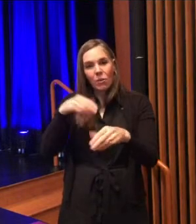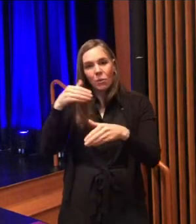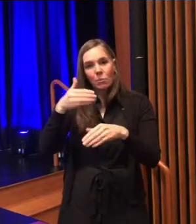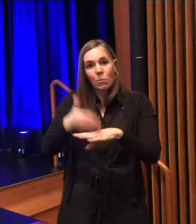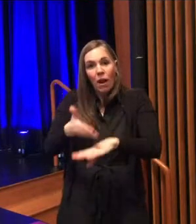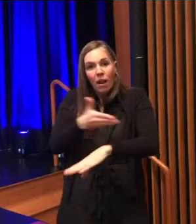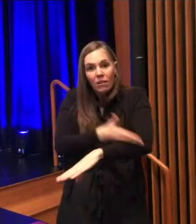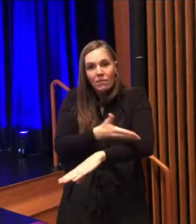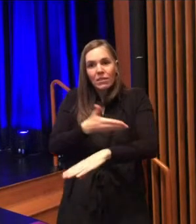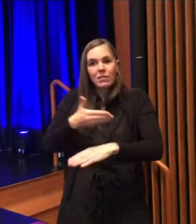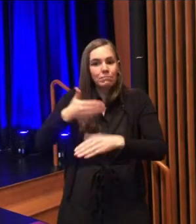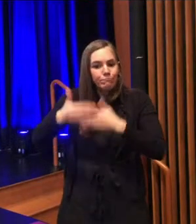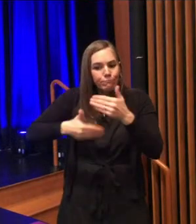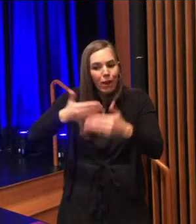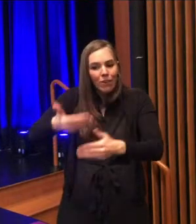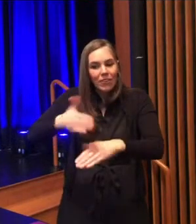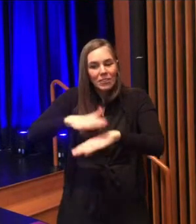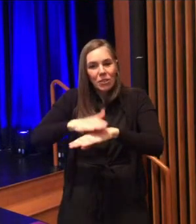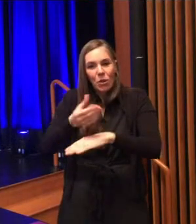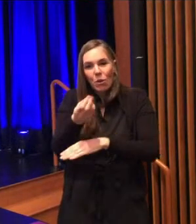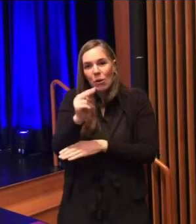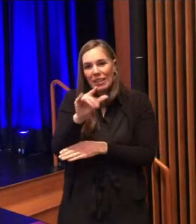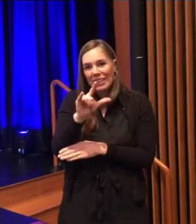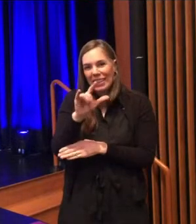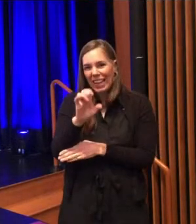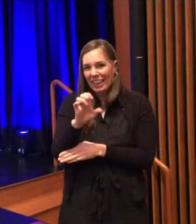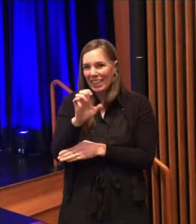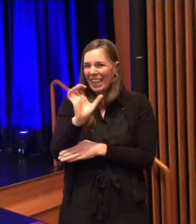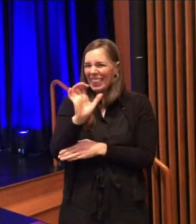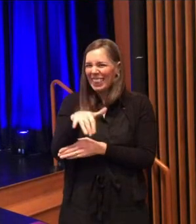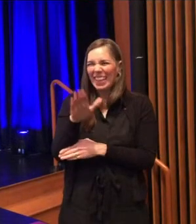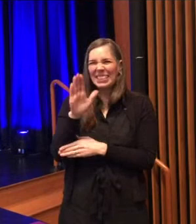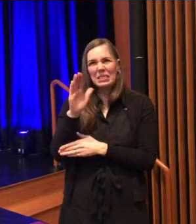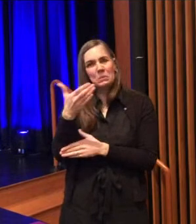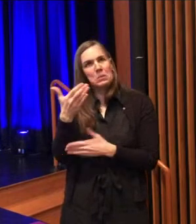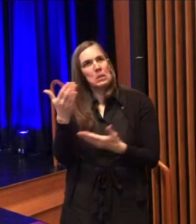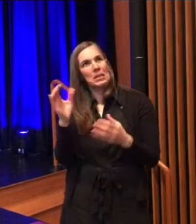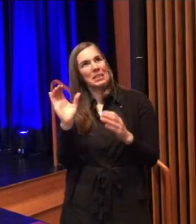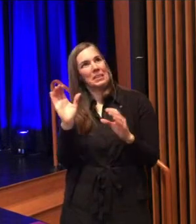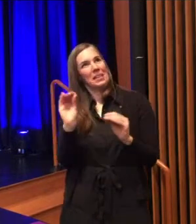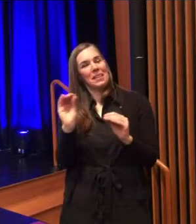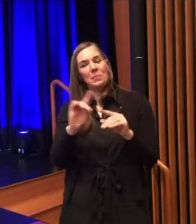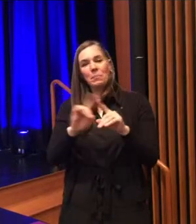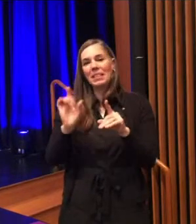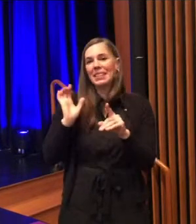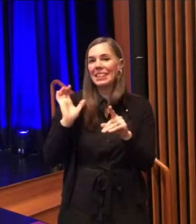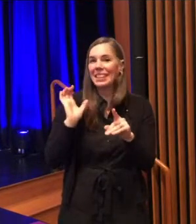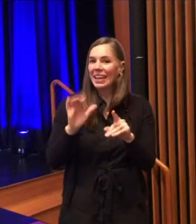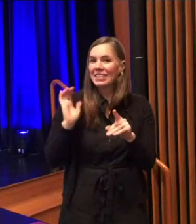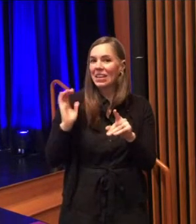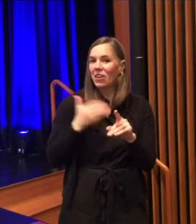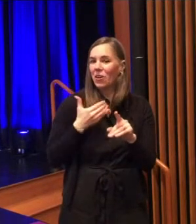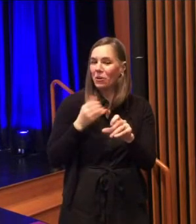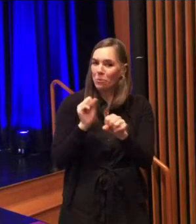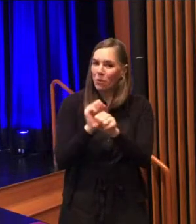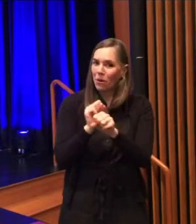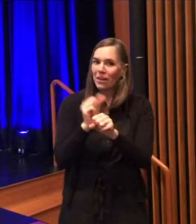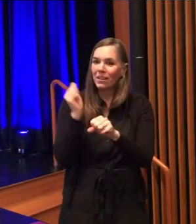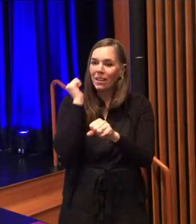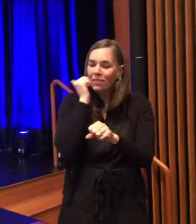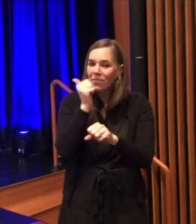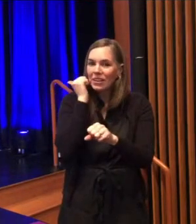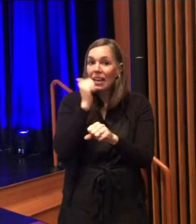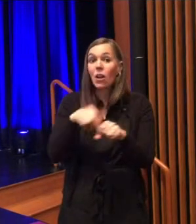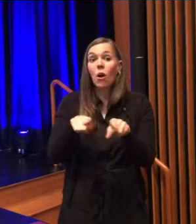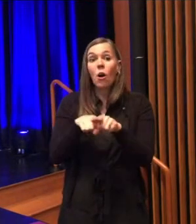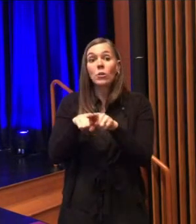like really in the weeds but this is the nuts and bolts of what your city does day in and day out we'll also move to mobile code enforcement that will allow